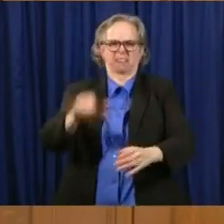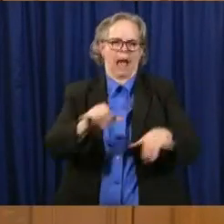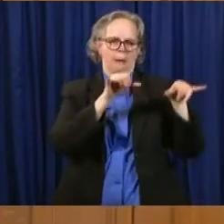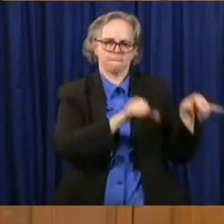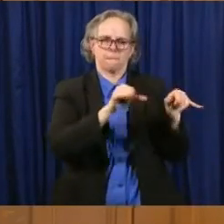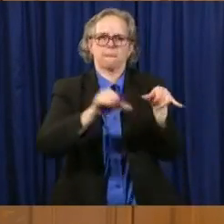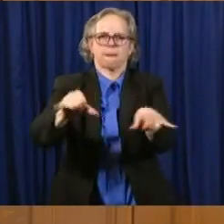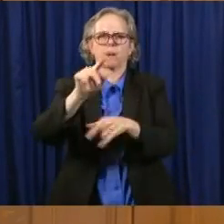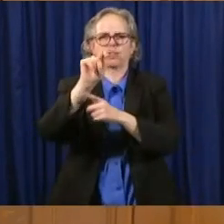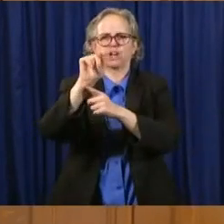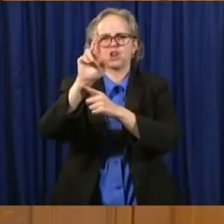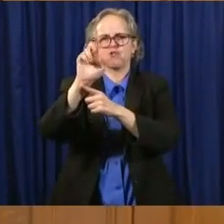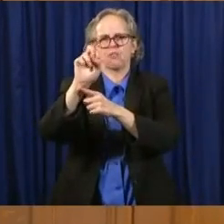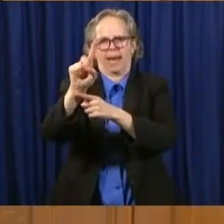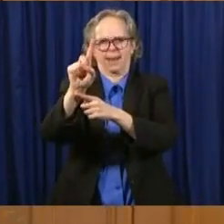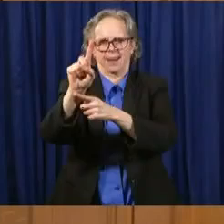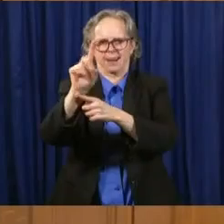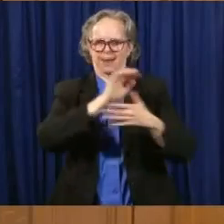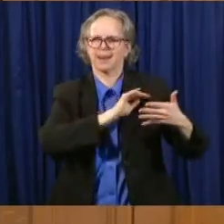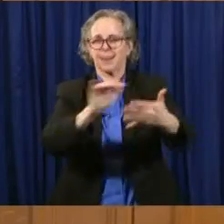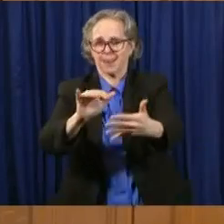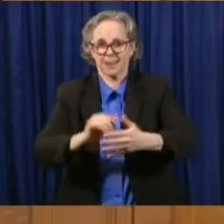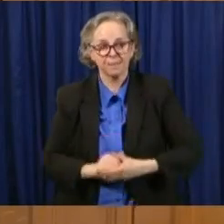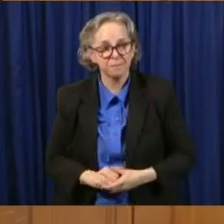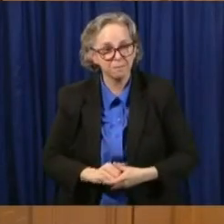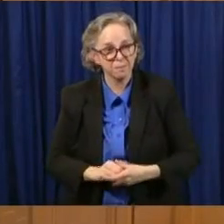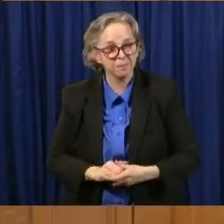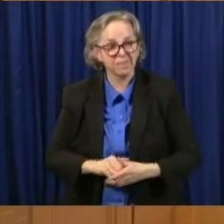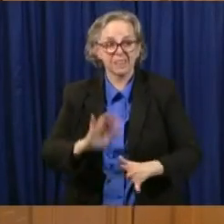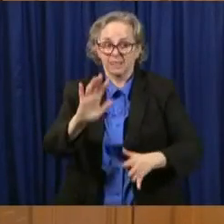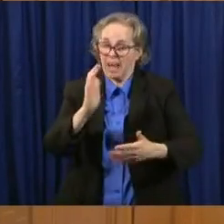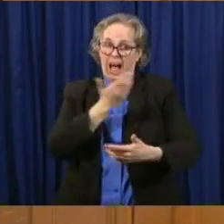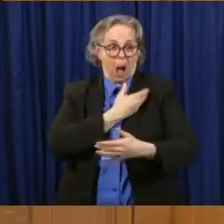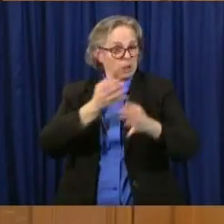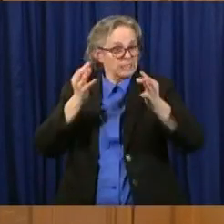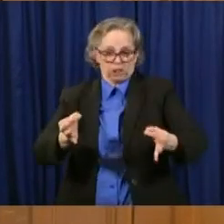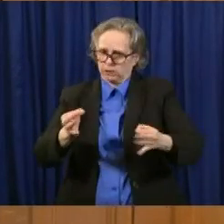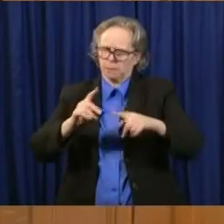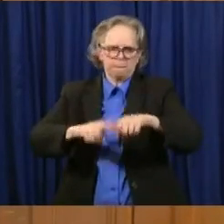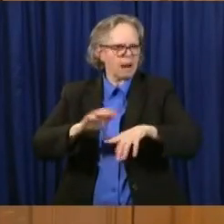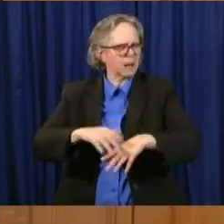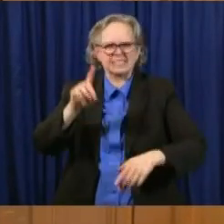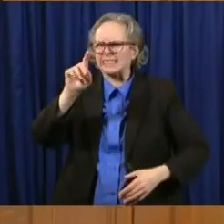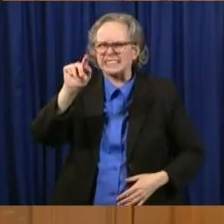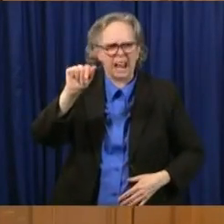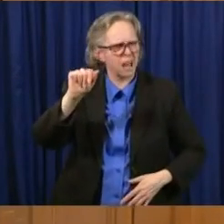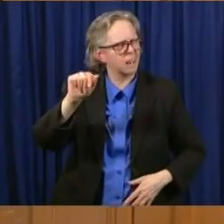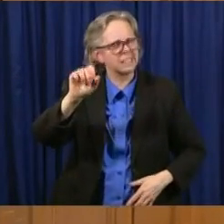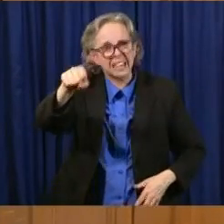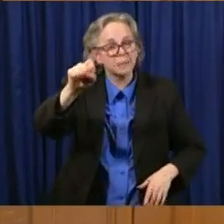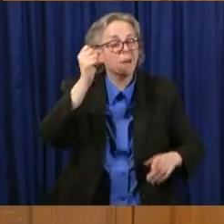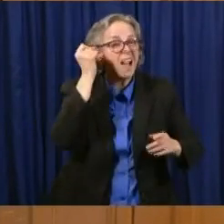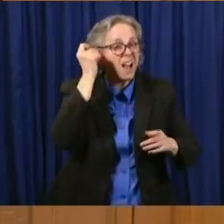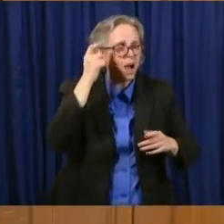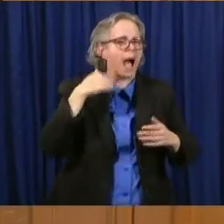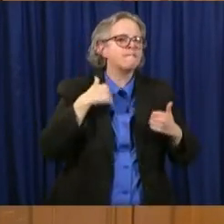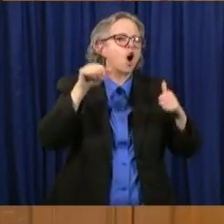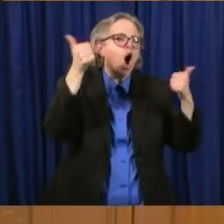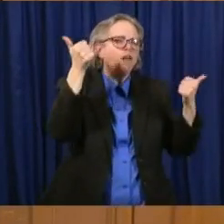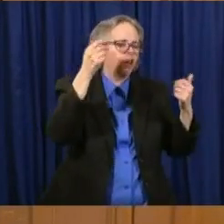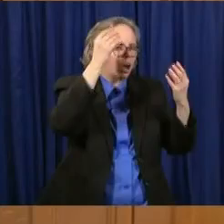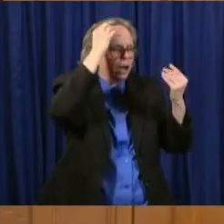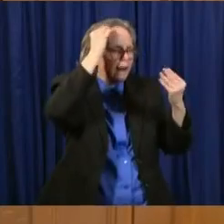data. They're made on better and better data all the time on this disease. But they're based on a lot of other factors as well. But we